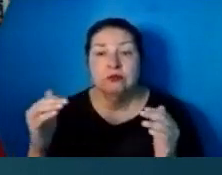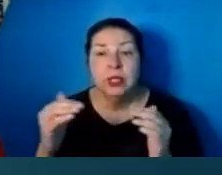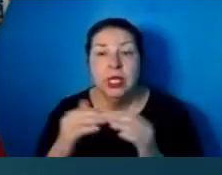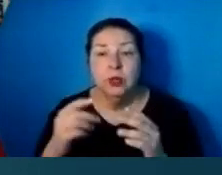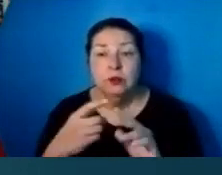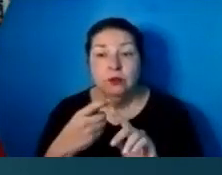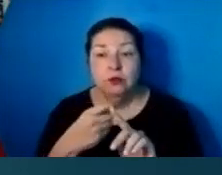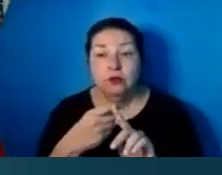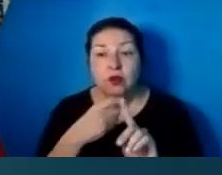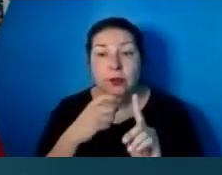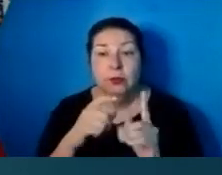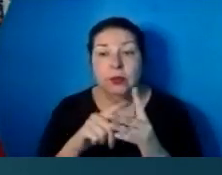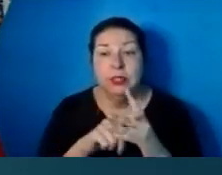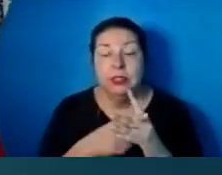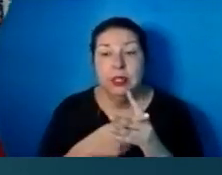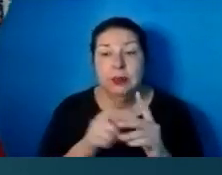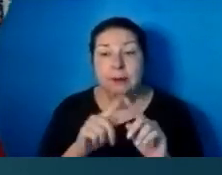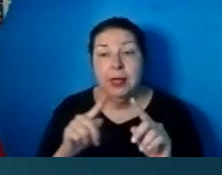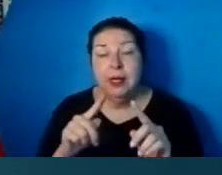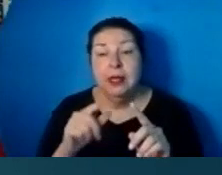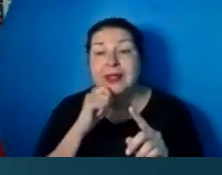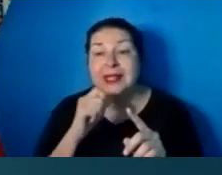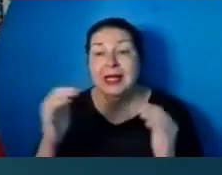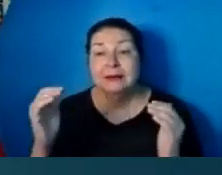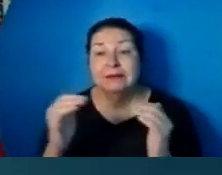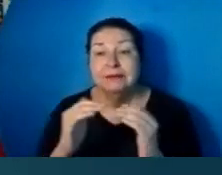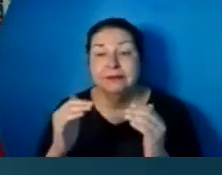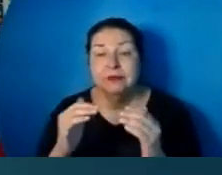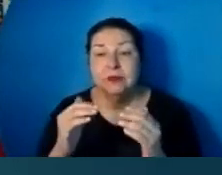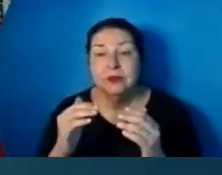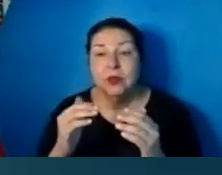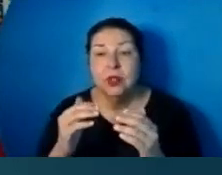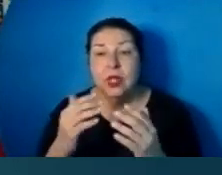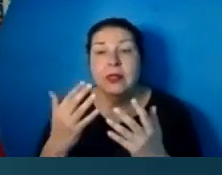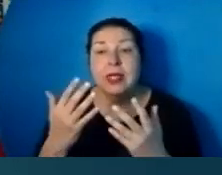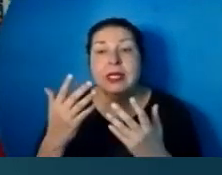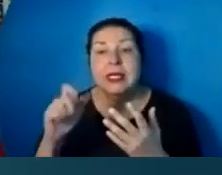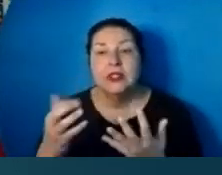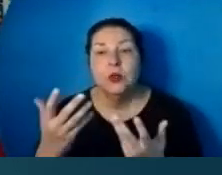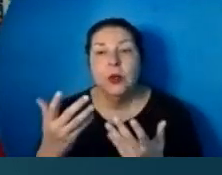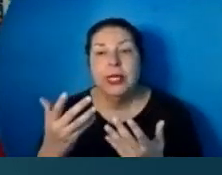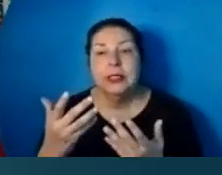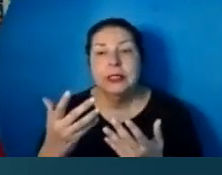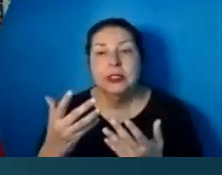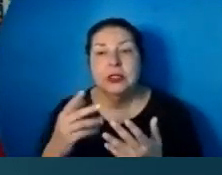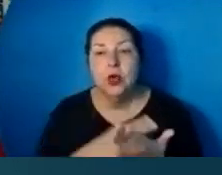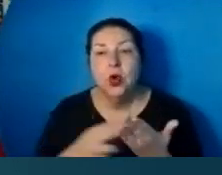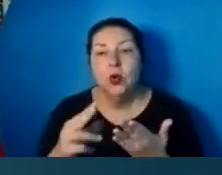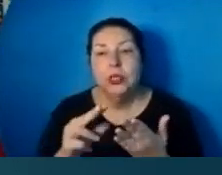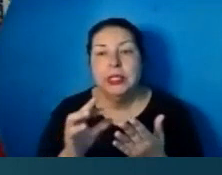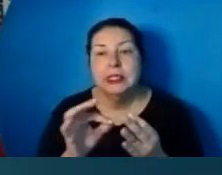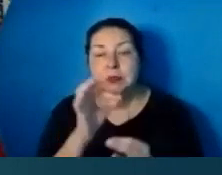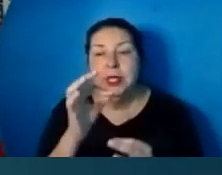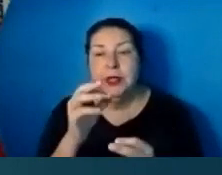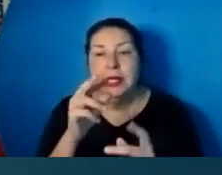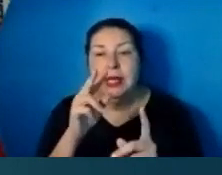they aren't justified until the Holy Spirit applies Christ to them. Now,